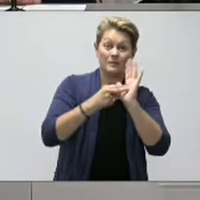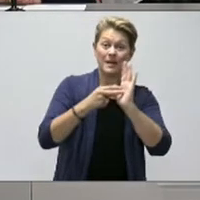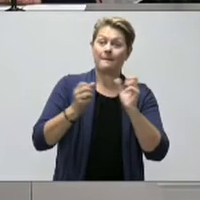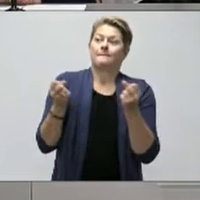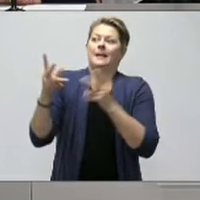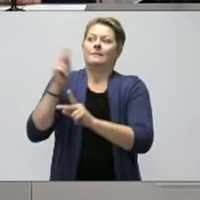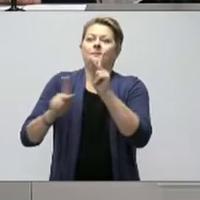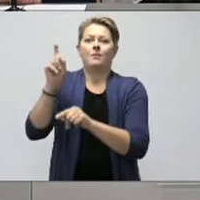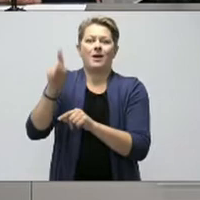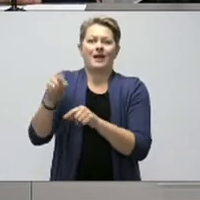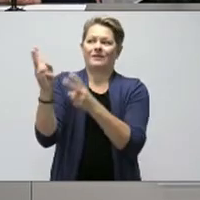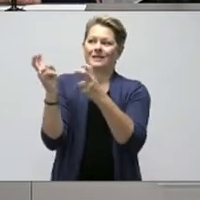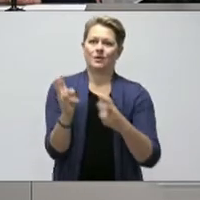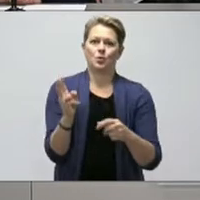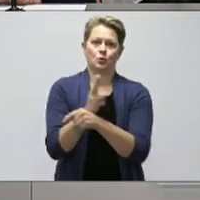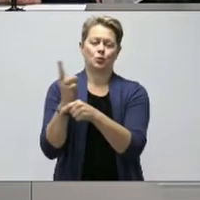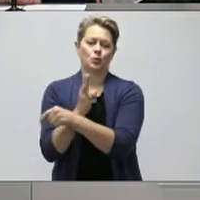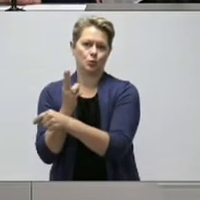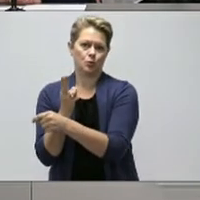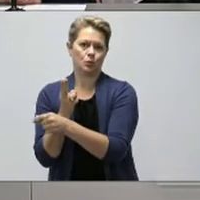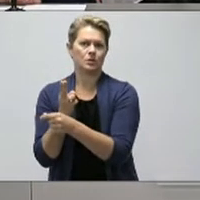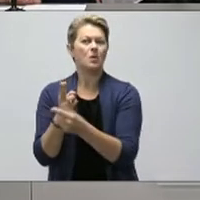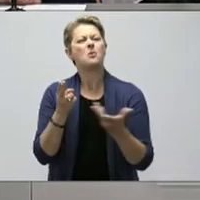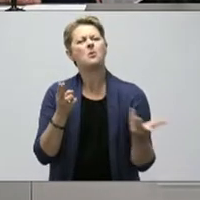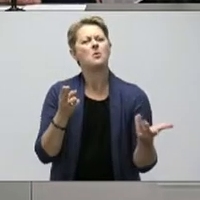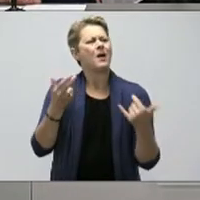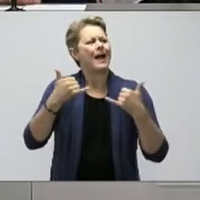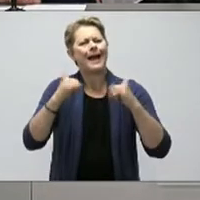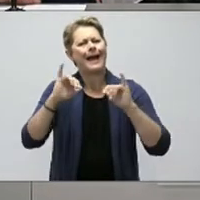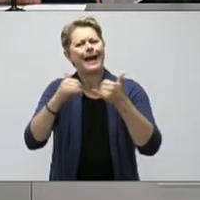in order to get the word out there and encourage uptake?